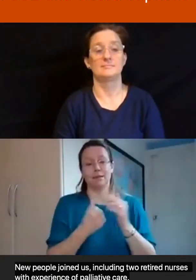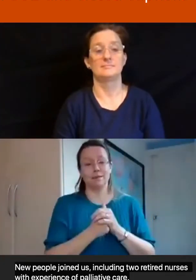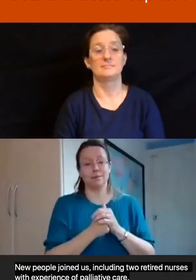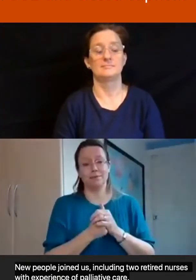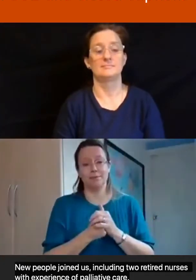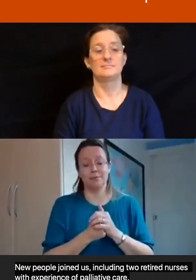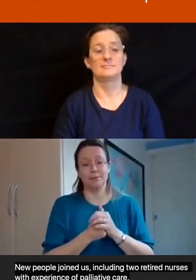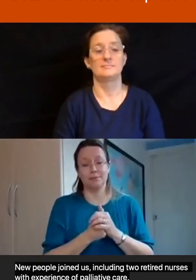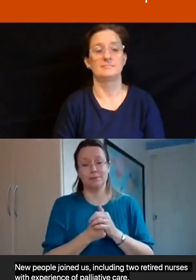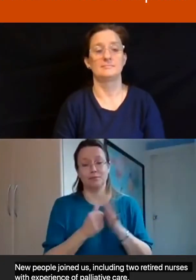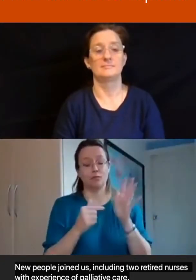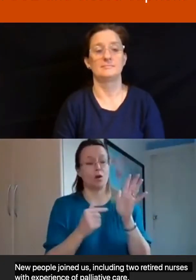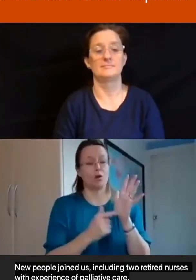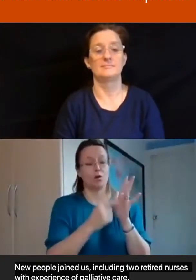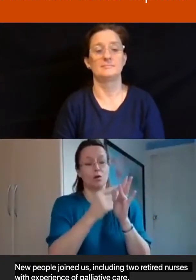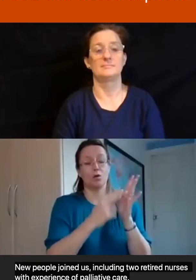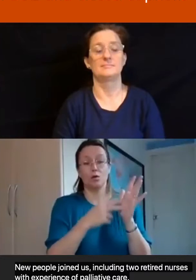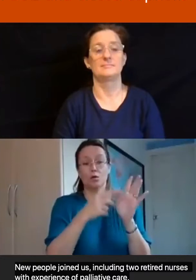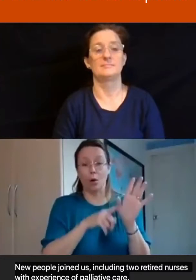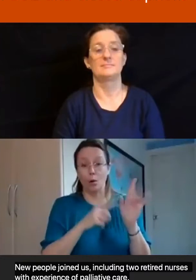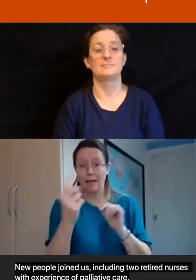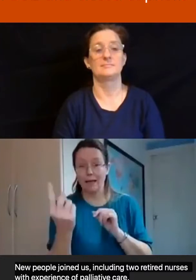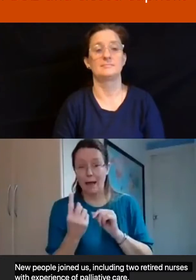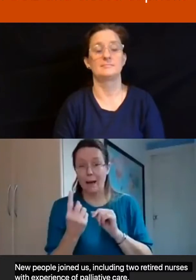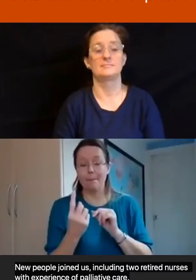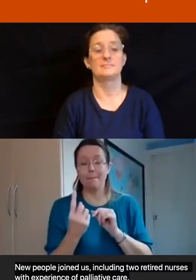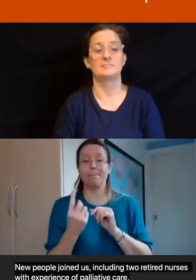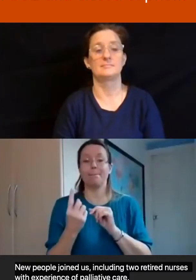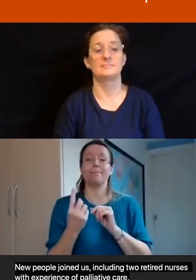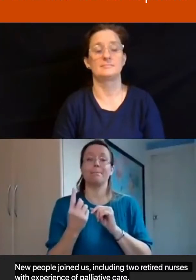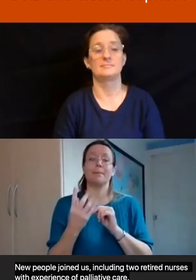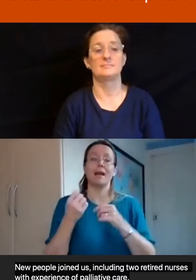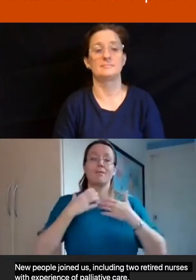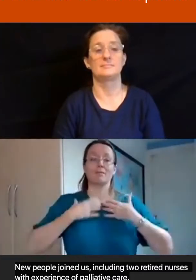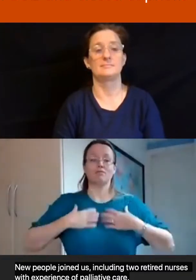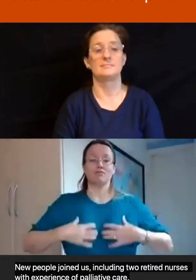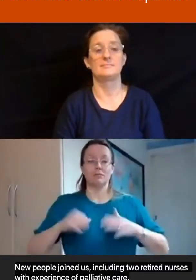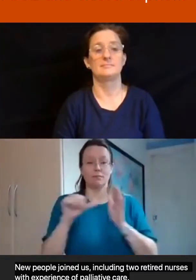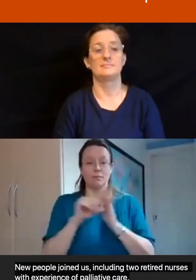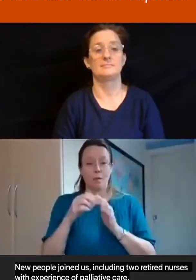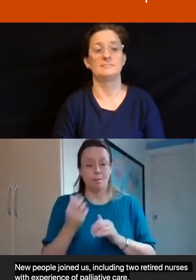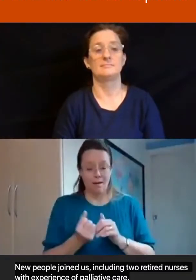who lives with an acute form of respiratory condition.